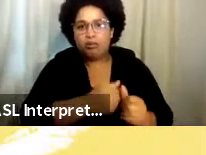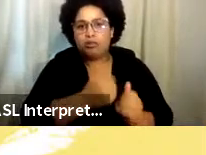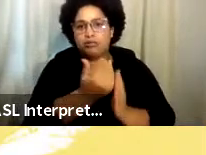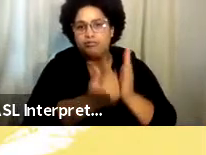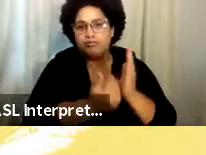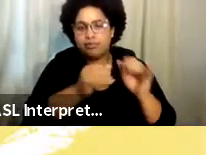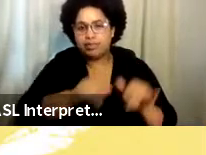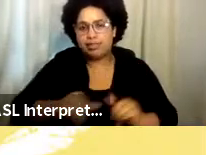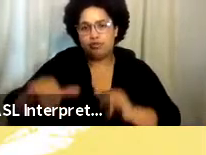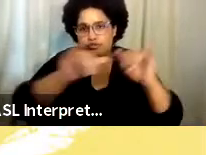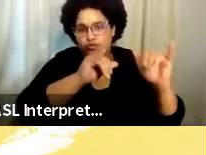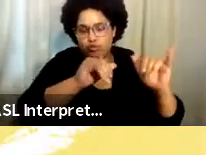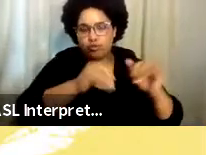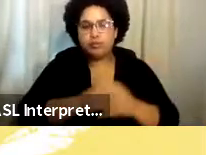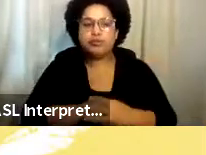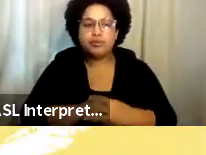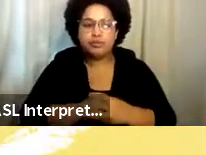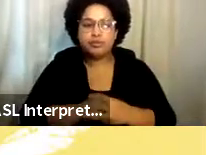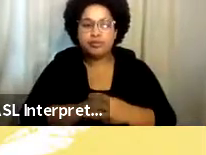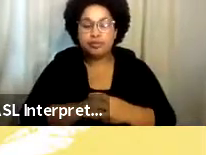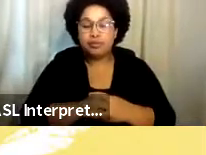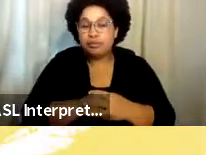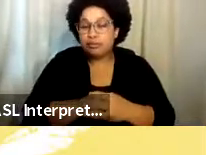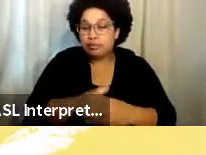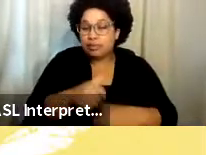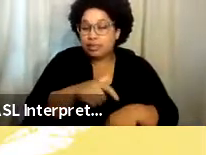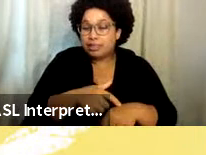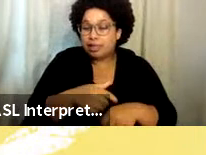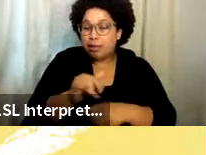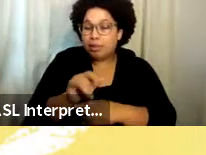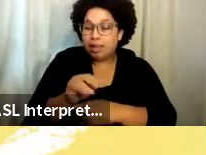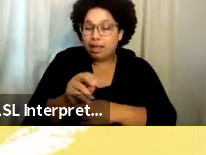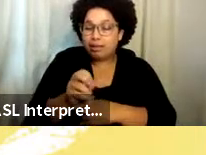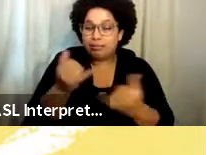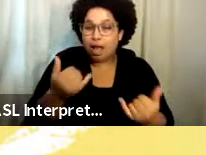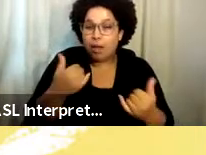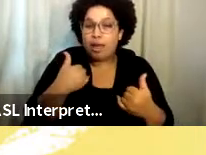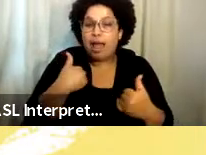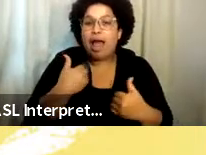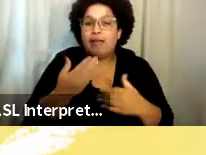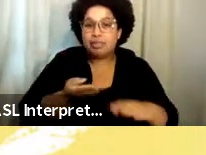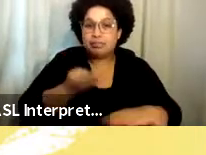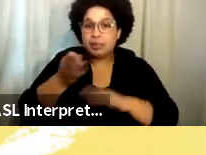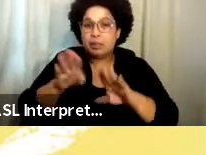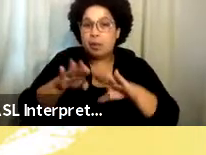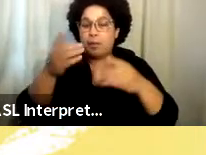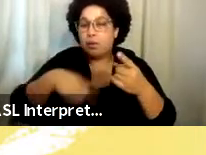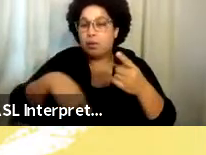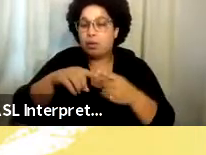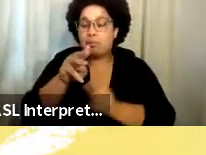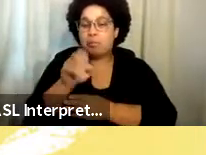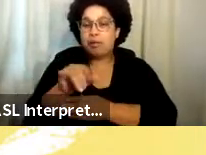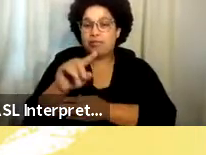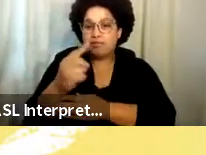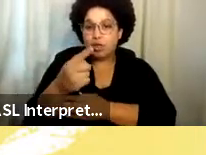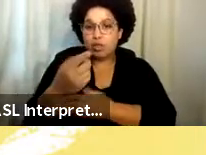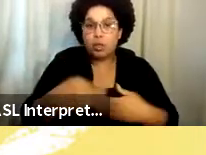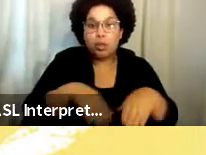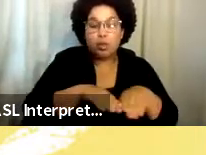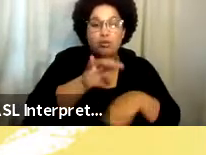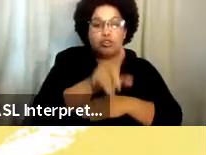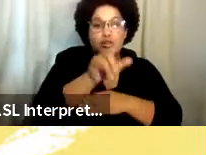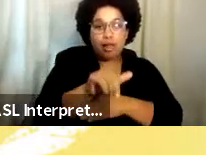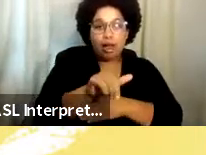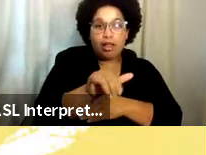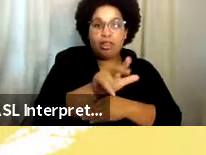As far as our timeline, submissions have opened beginning May 1st and will close July 31st